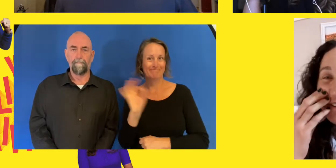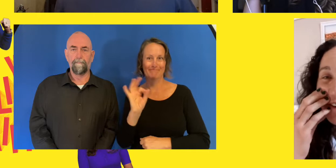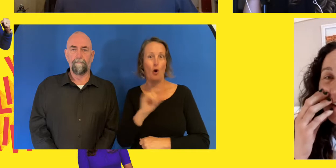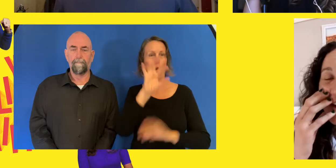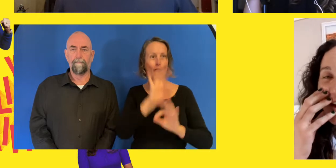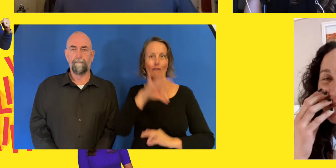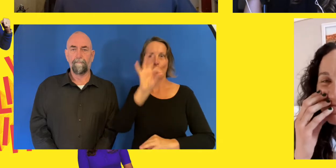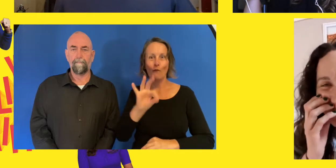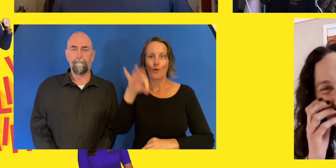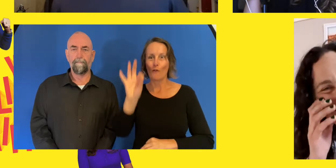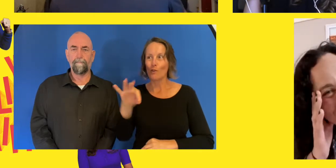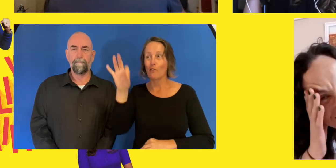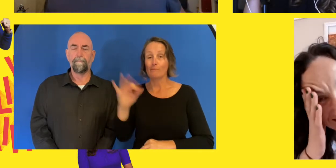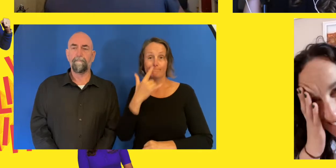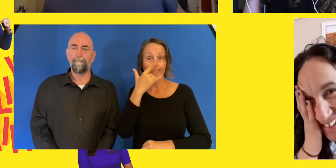was fun.